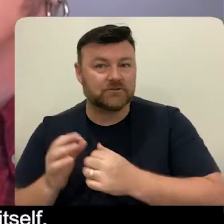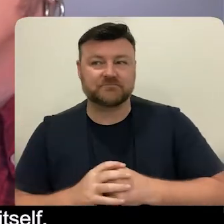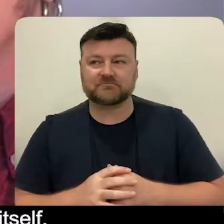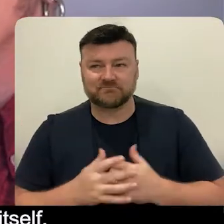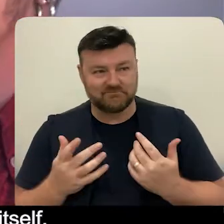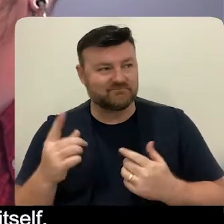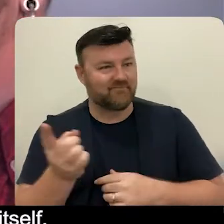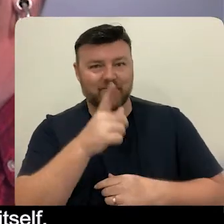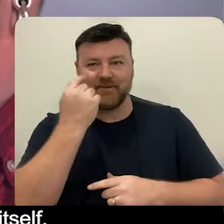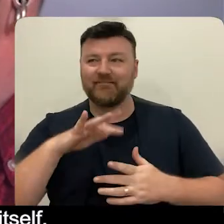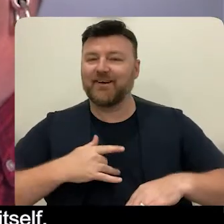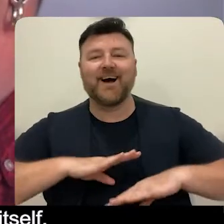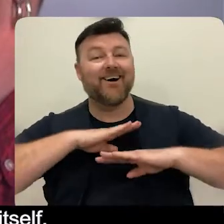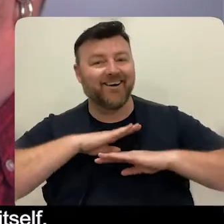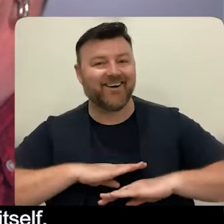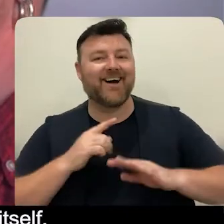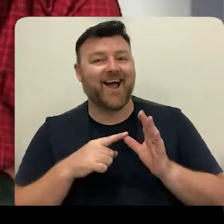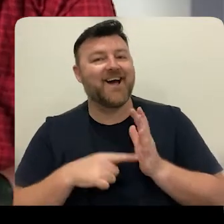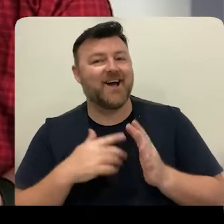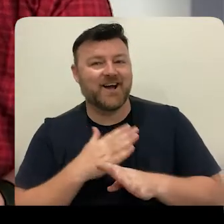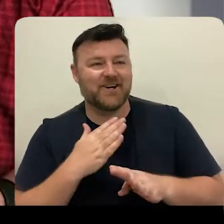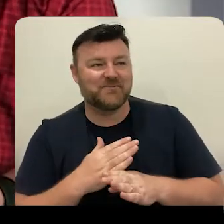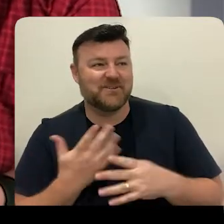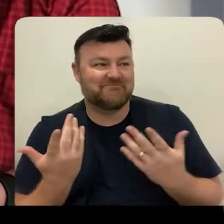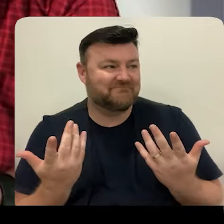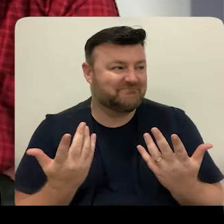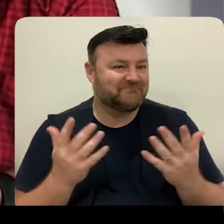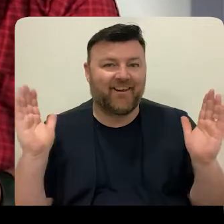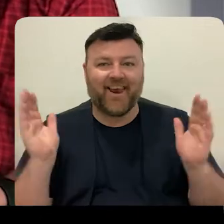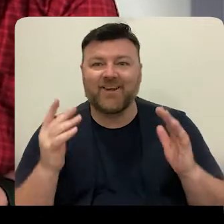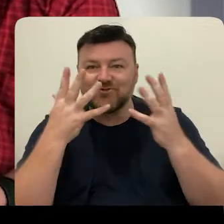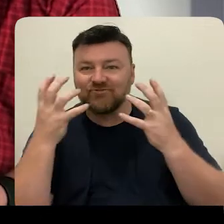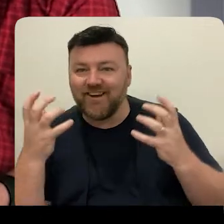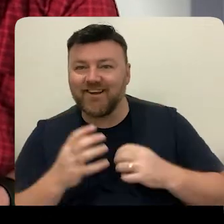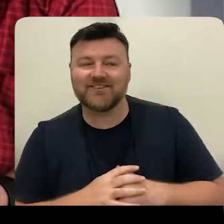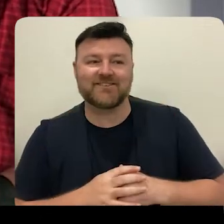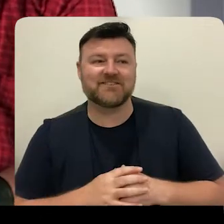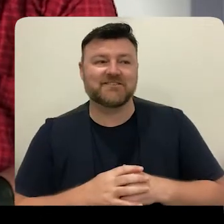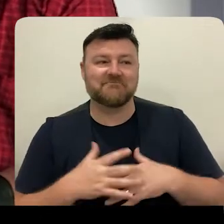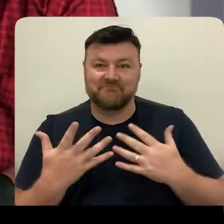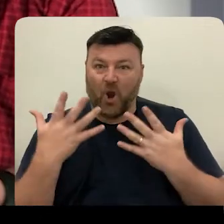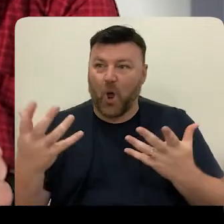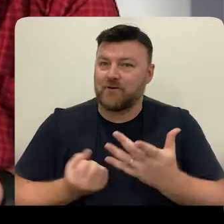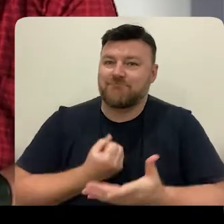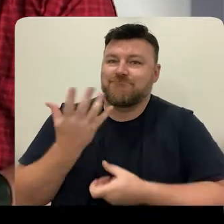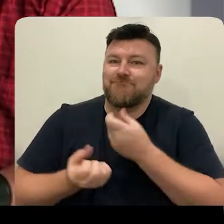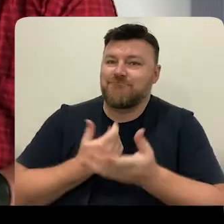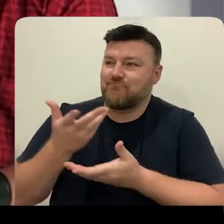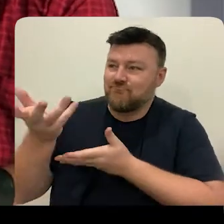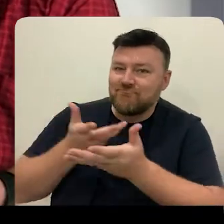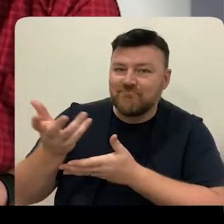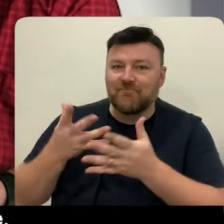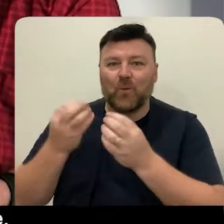level of contentment in the job itself. So there's less stress. There's more support around supervision, around peer